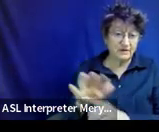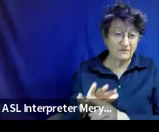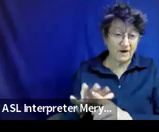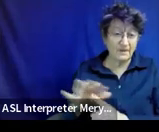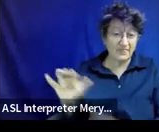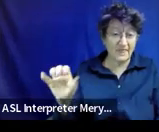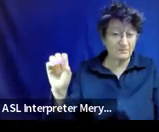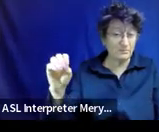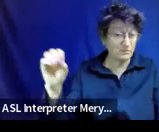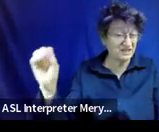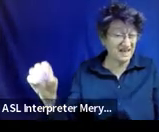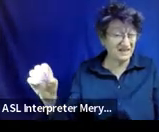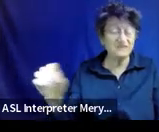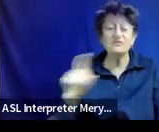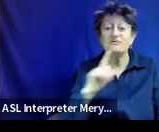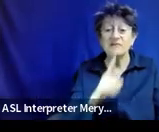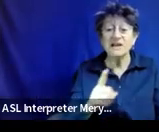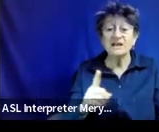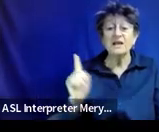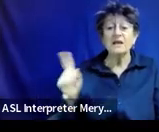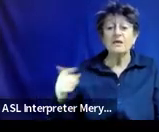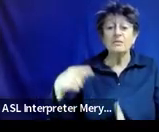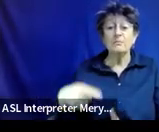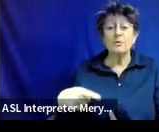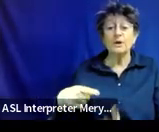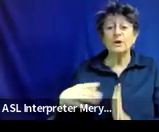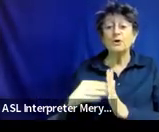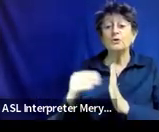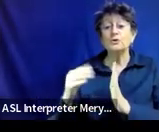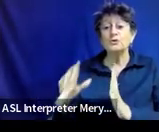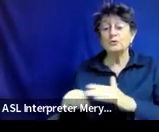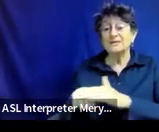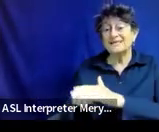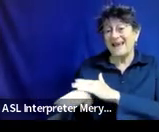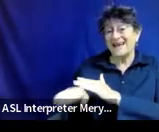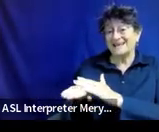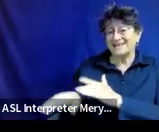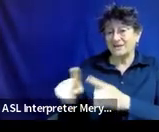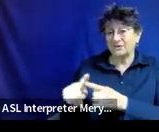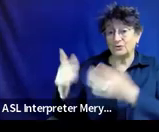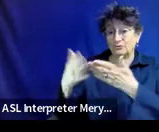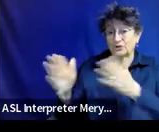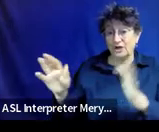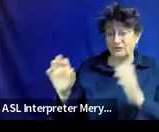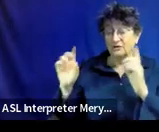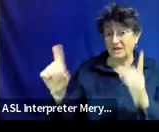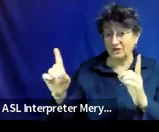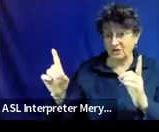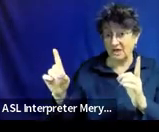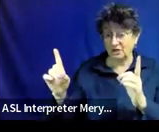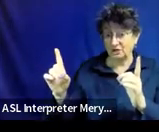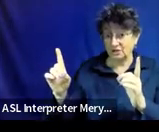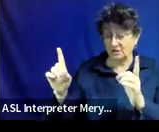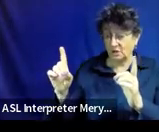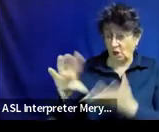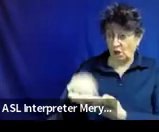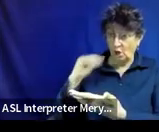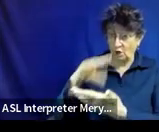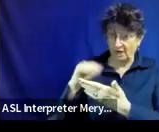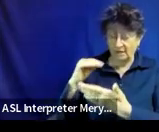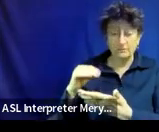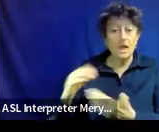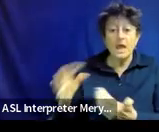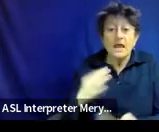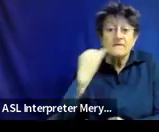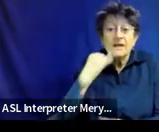it's really about the students access to the general ed instruction. So even if they're in the classroom, you want to be thinking about